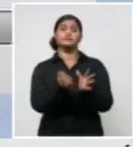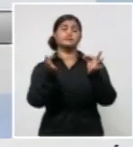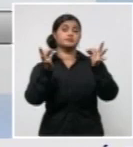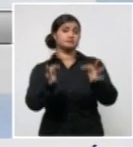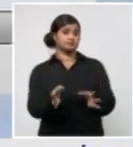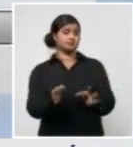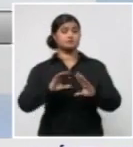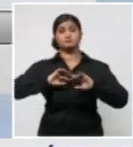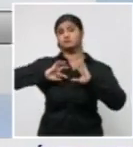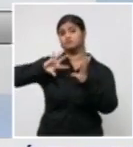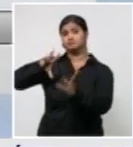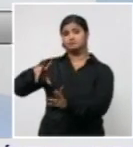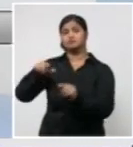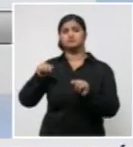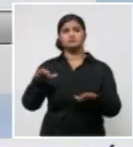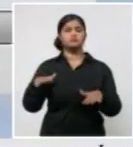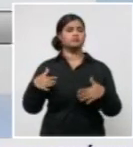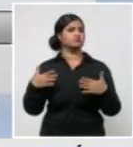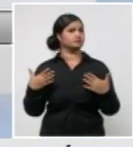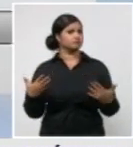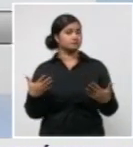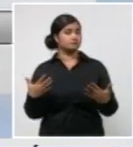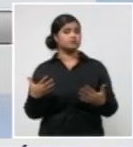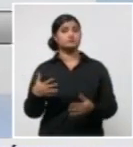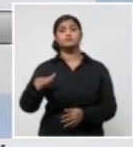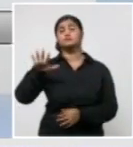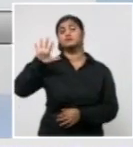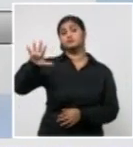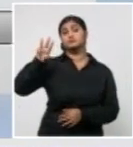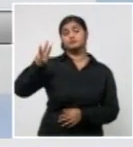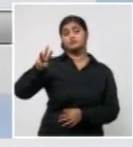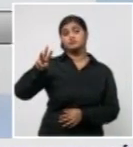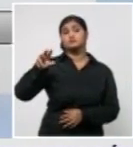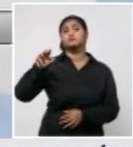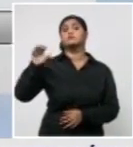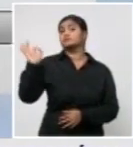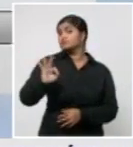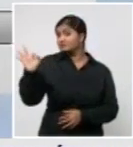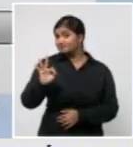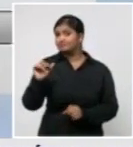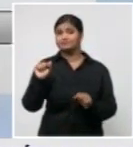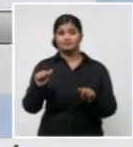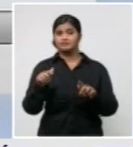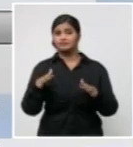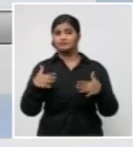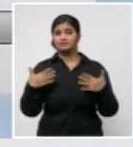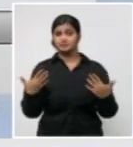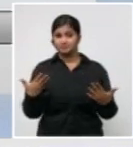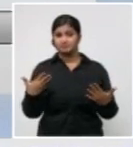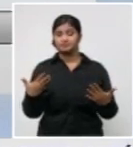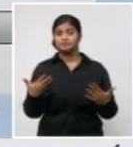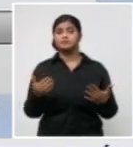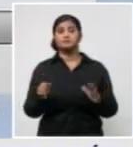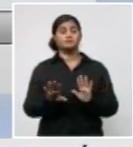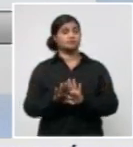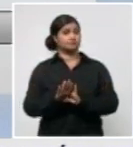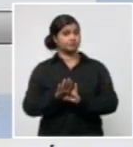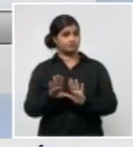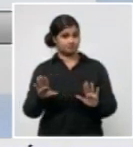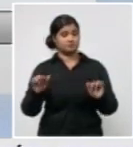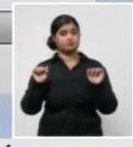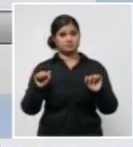,891,443. The region therefore represents 52